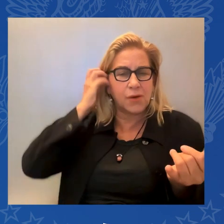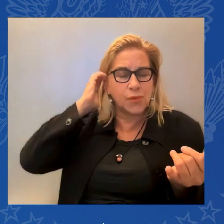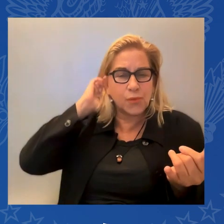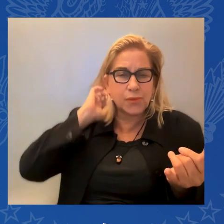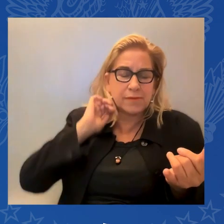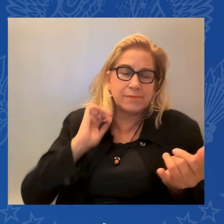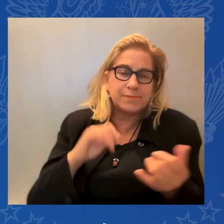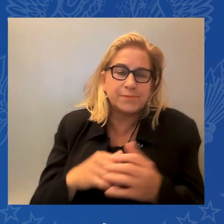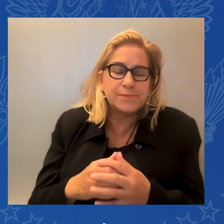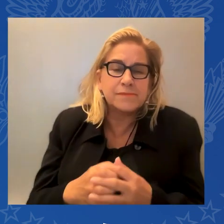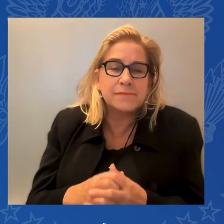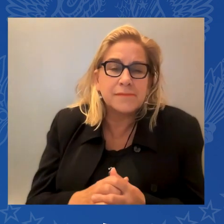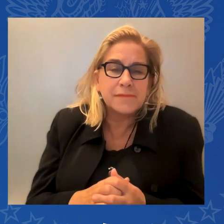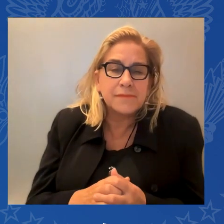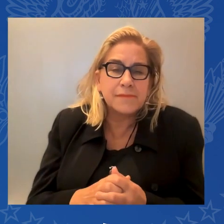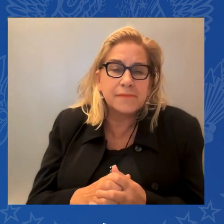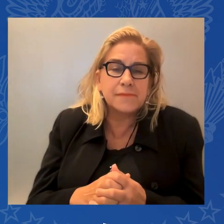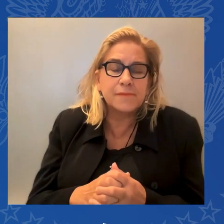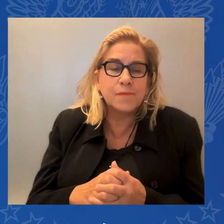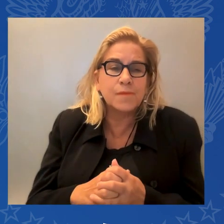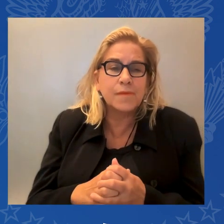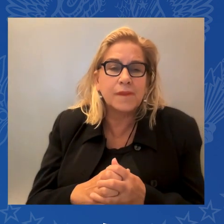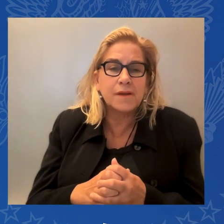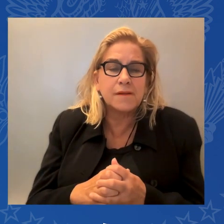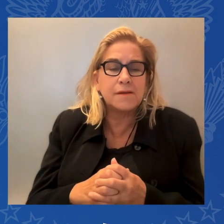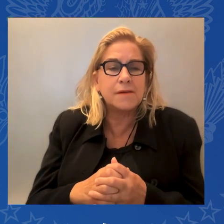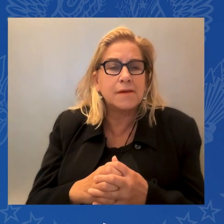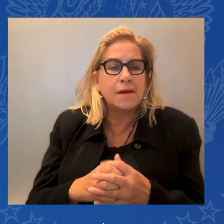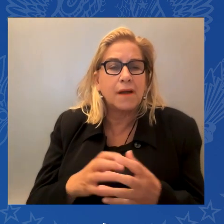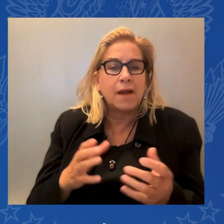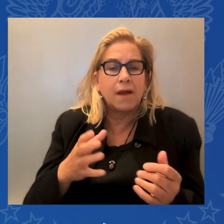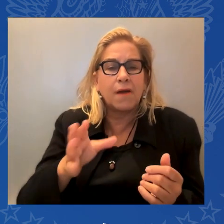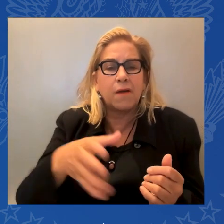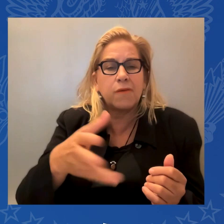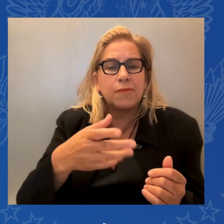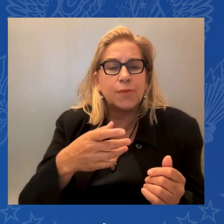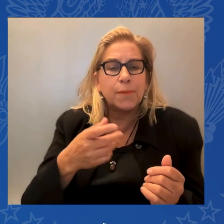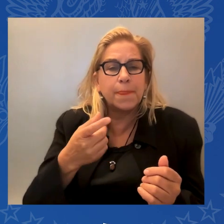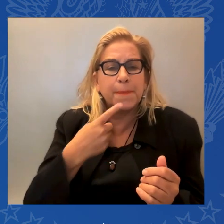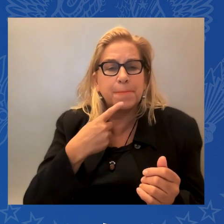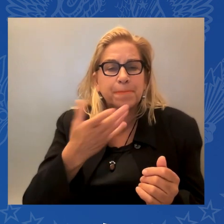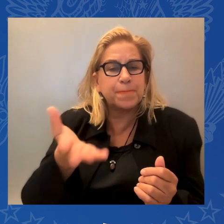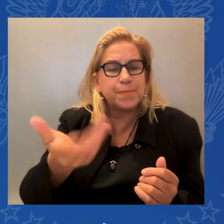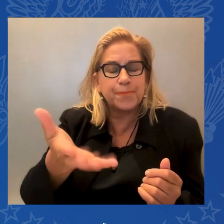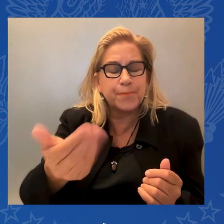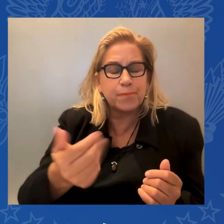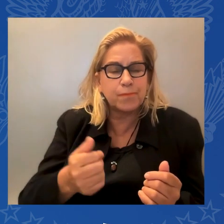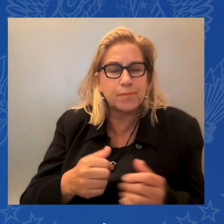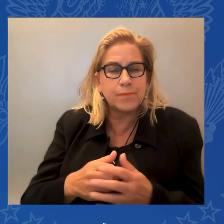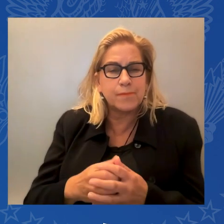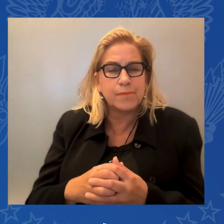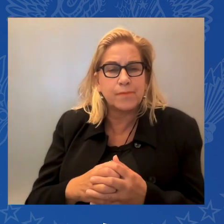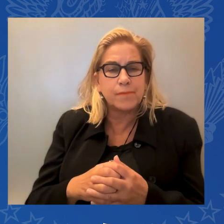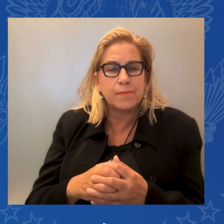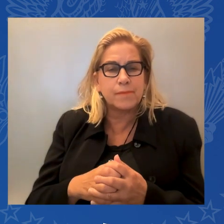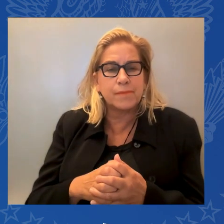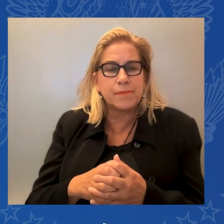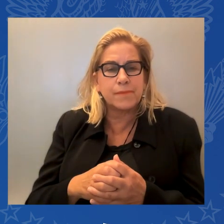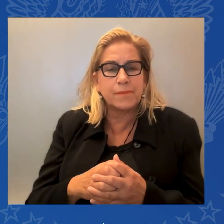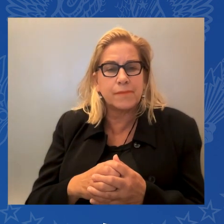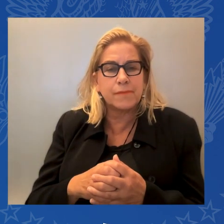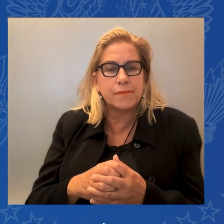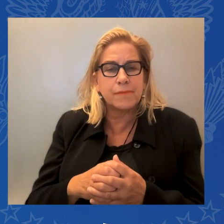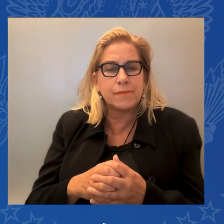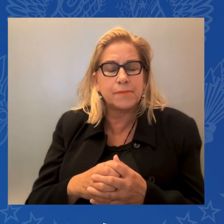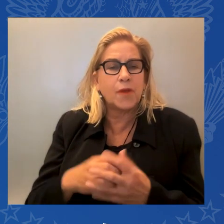people. We are a good people. So, all I want to say is God bless you all. May God protect our troops. And I